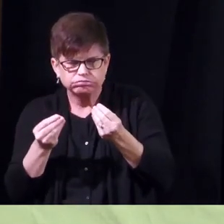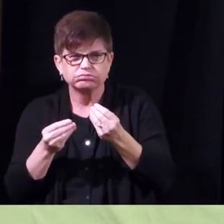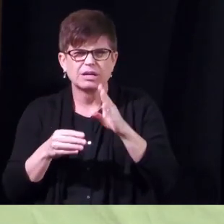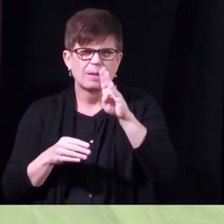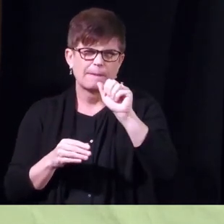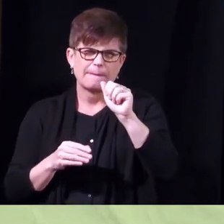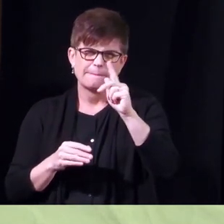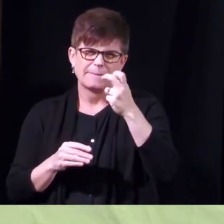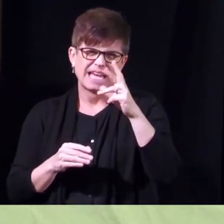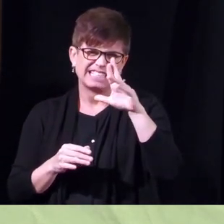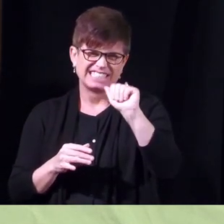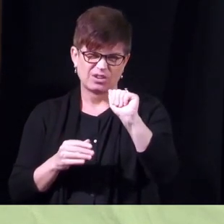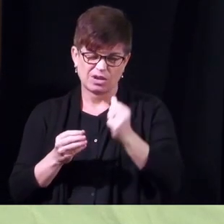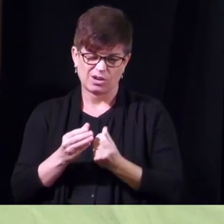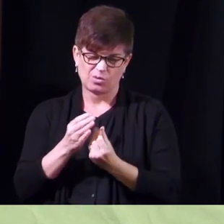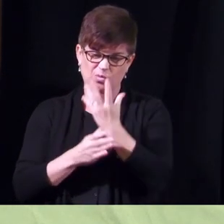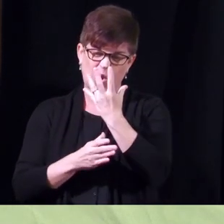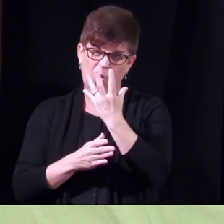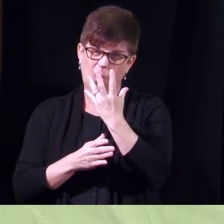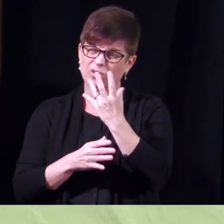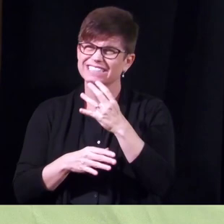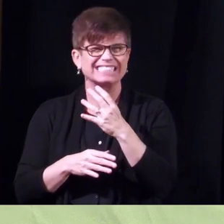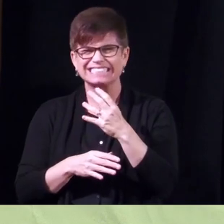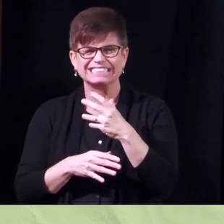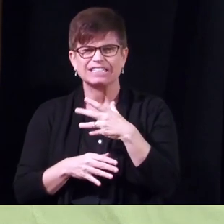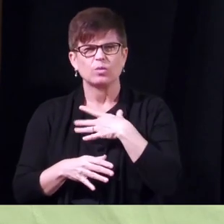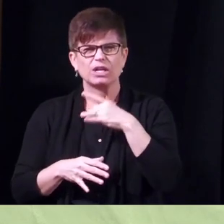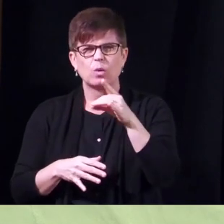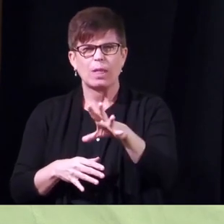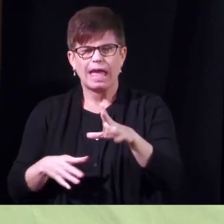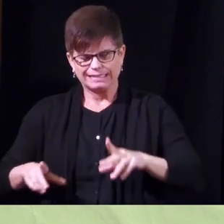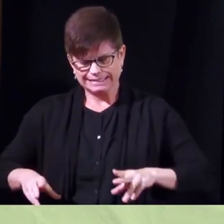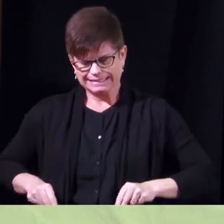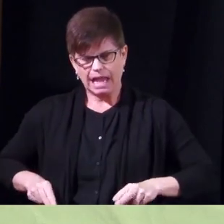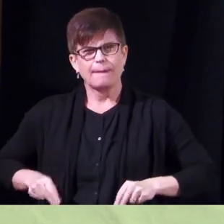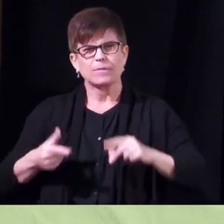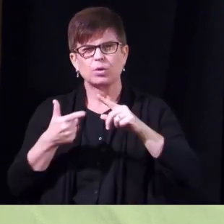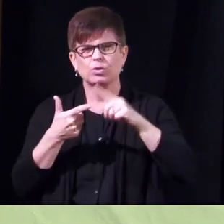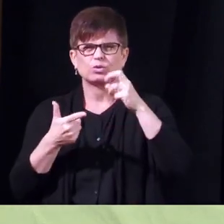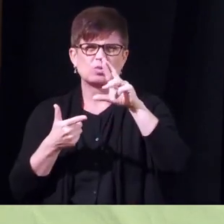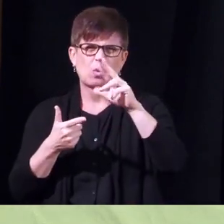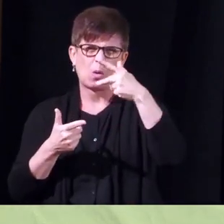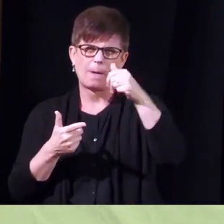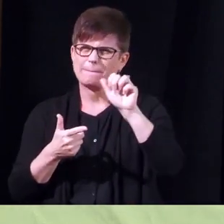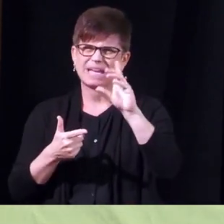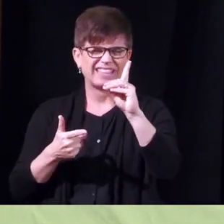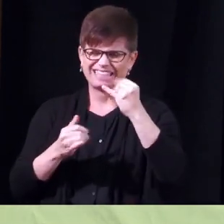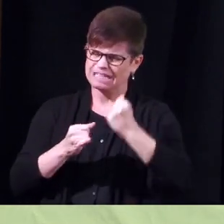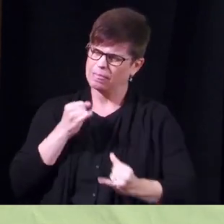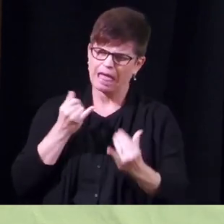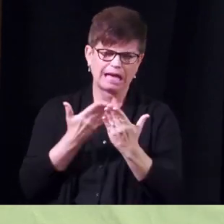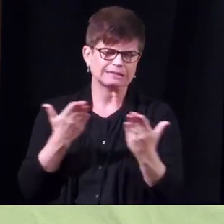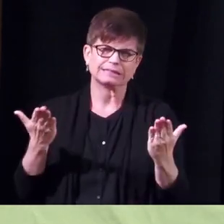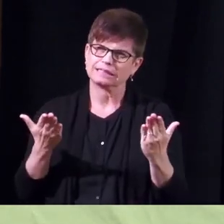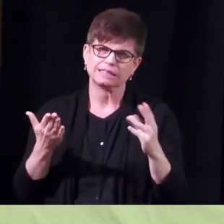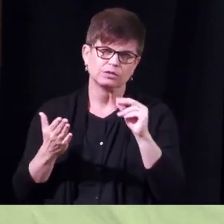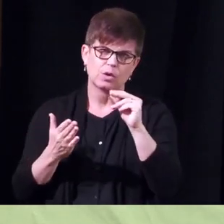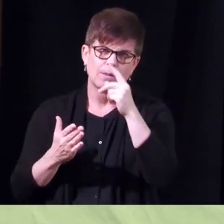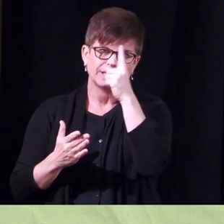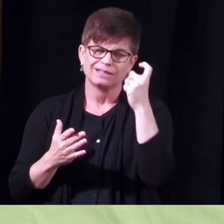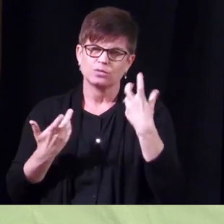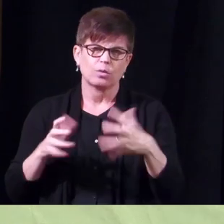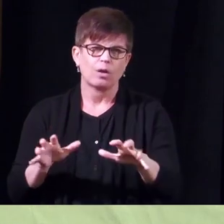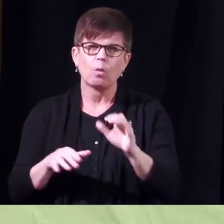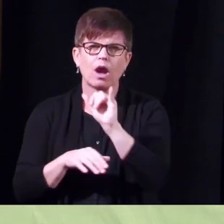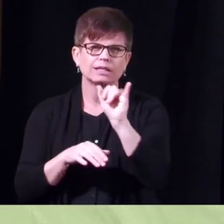can get urinary tract infection so um we're not we try it very hard that's the last resort that's that's the last thing we we can do